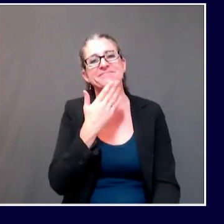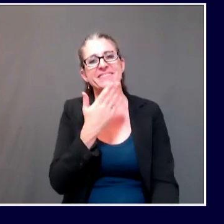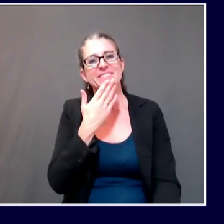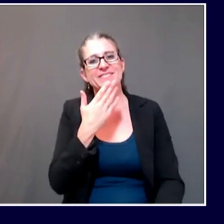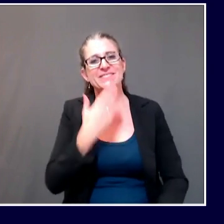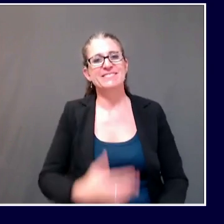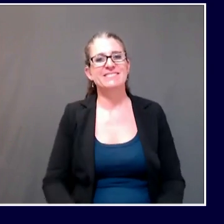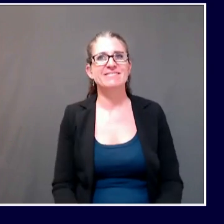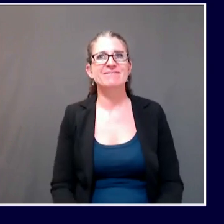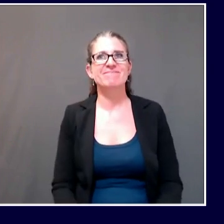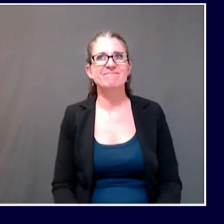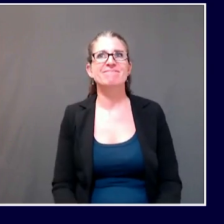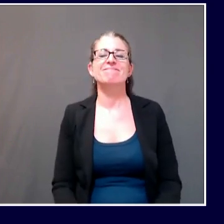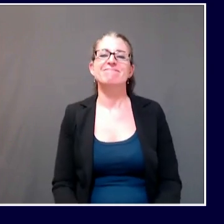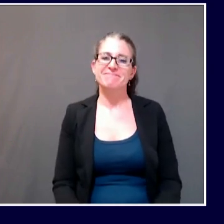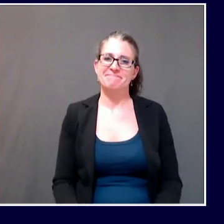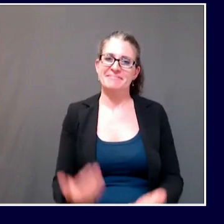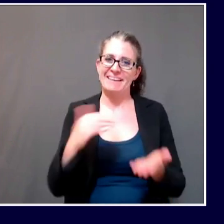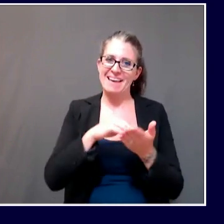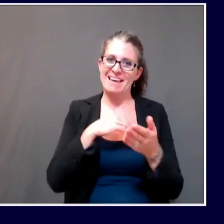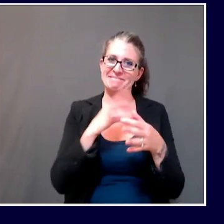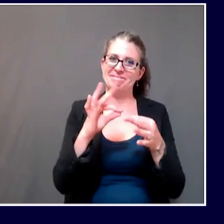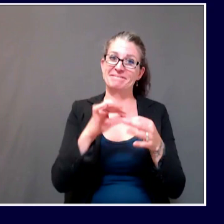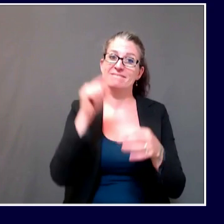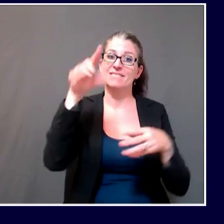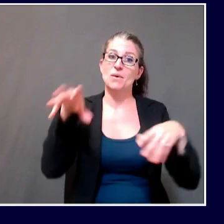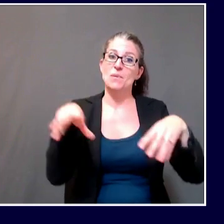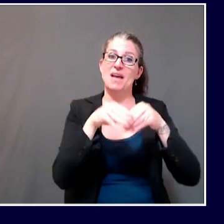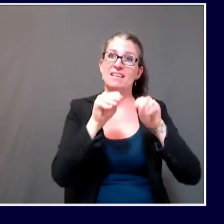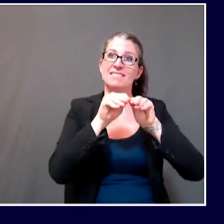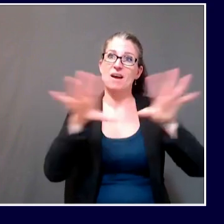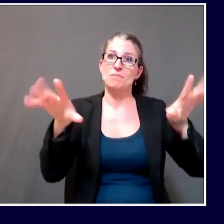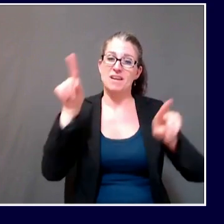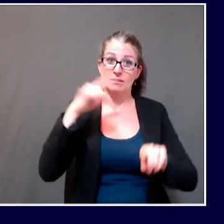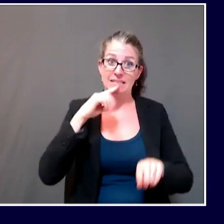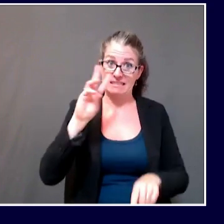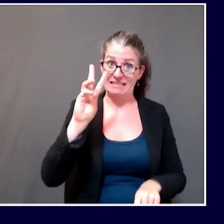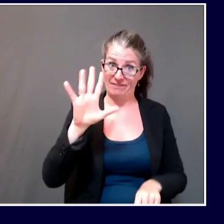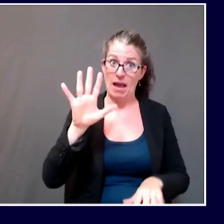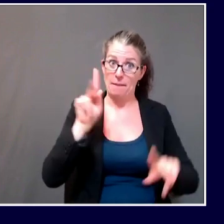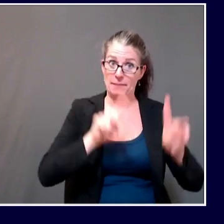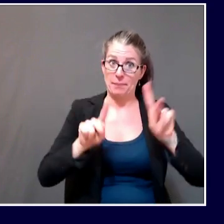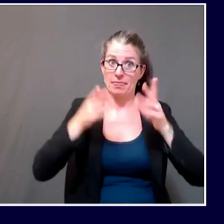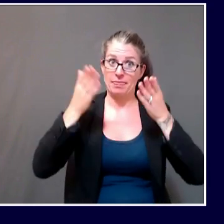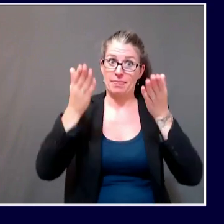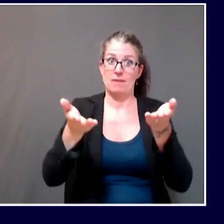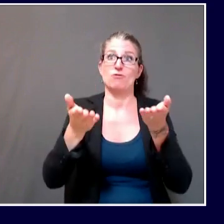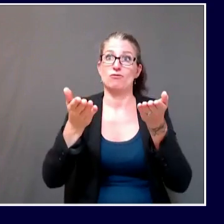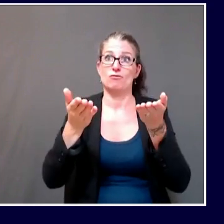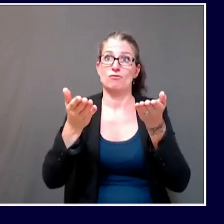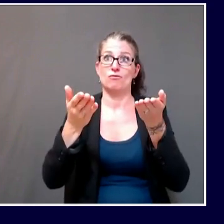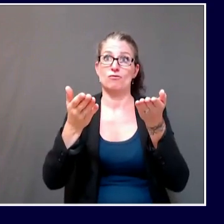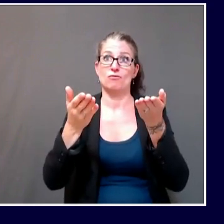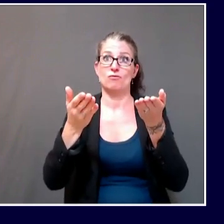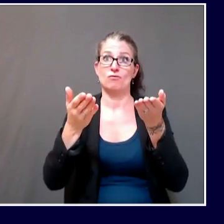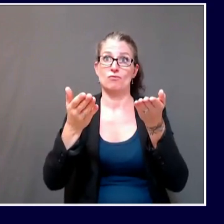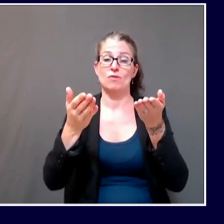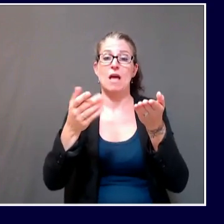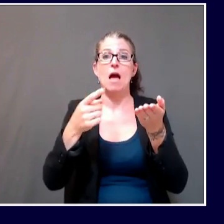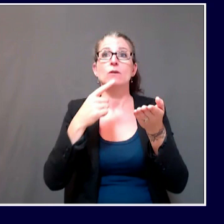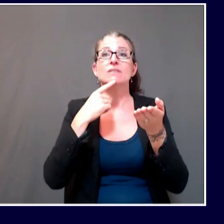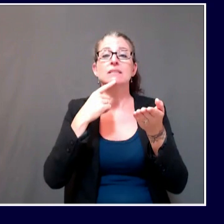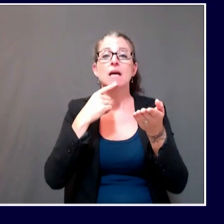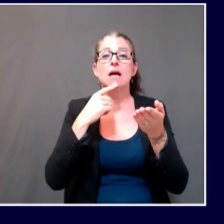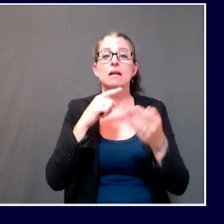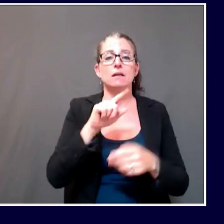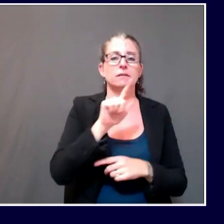about 65 guests, and there have been 26 to 32 cases. When it was initially reported, I think you mentioned that